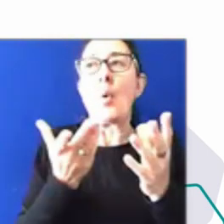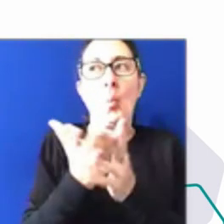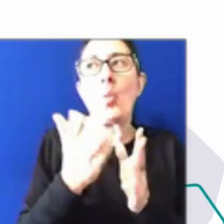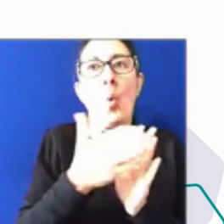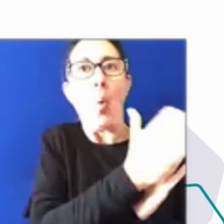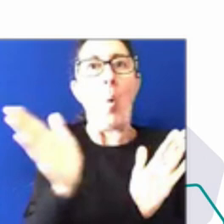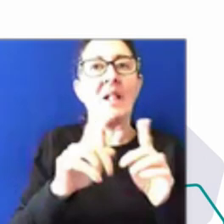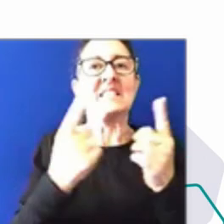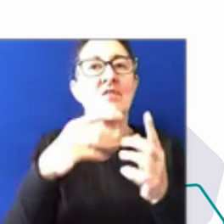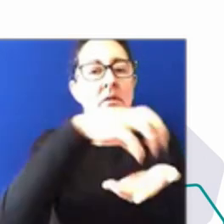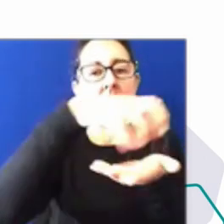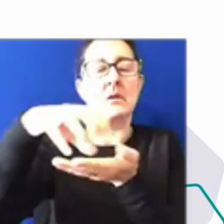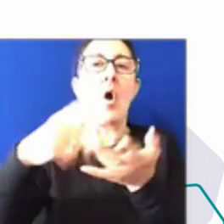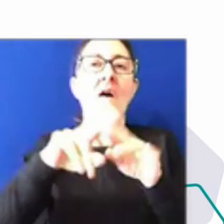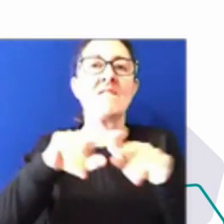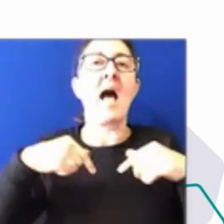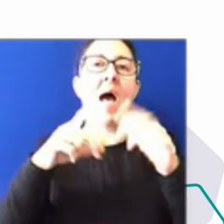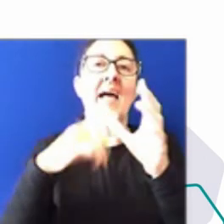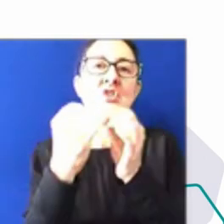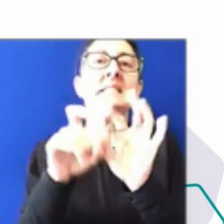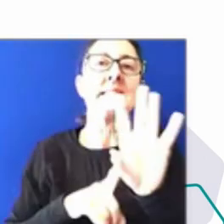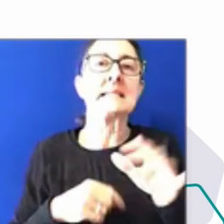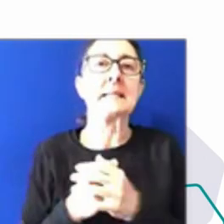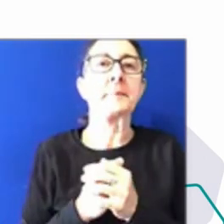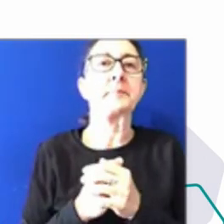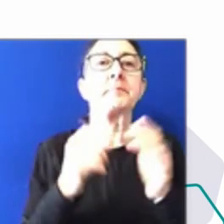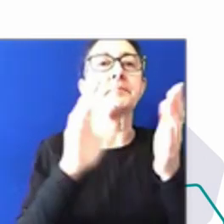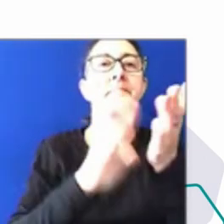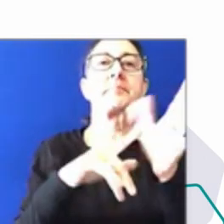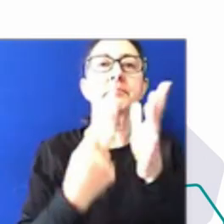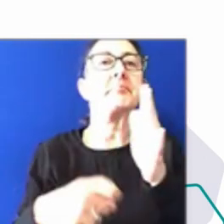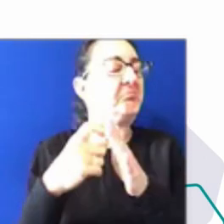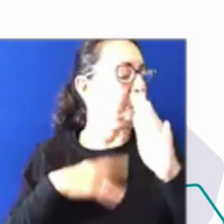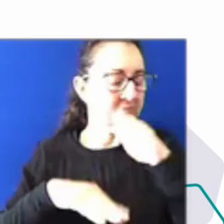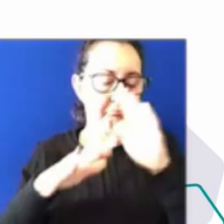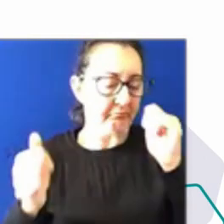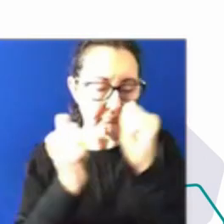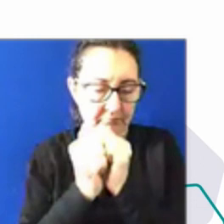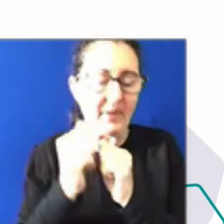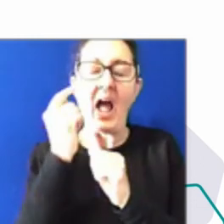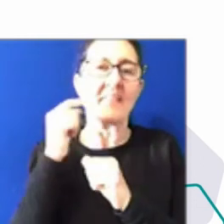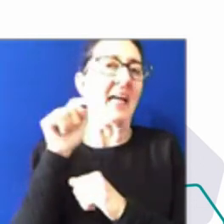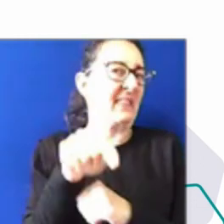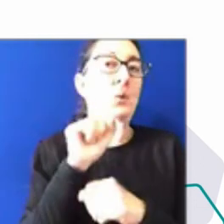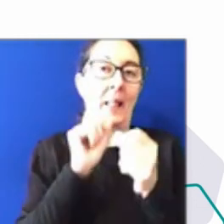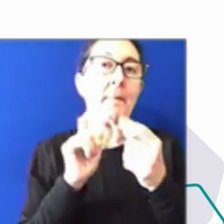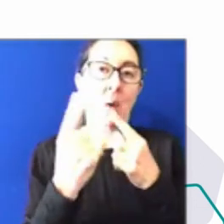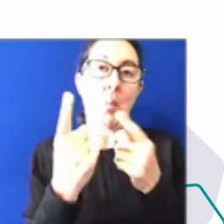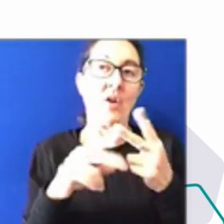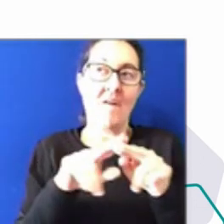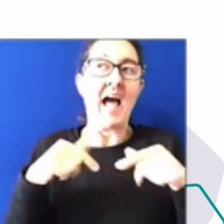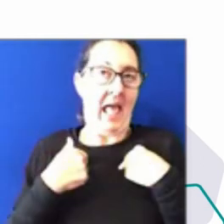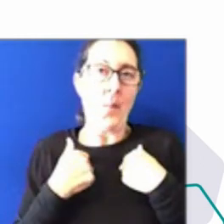I couldn't agree more. And I think this will be one of those examples that's used in the future about how integrity and frank and fearless